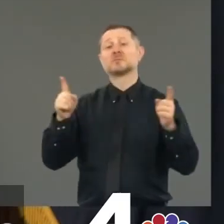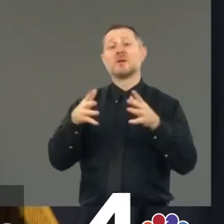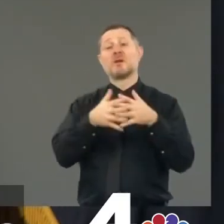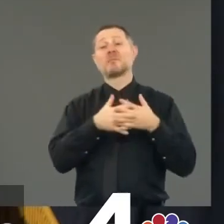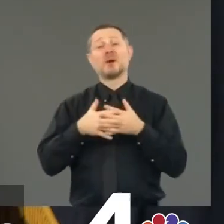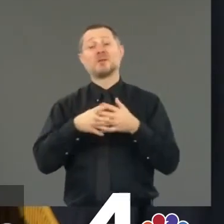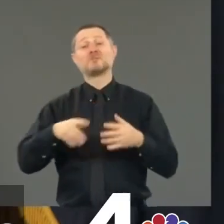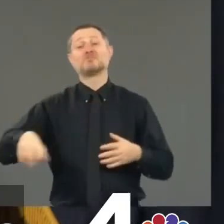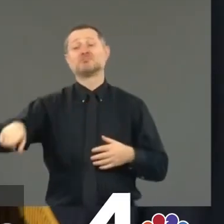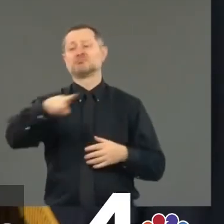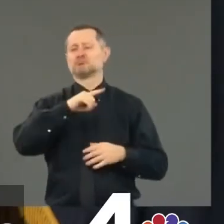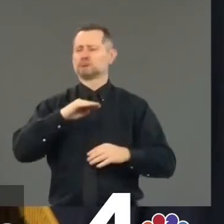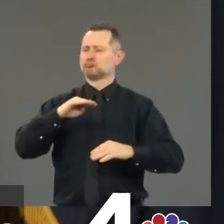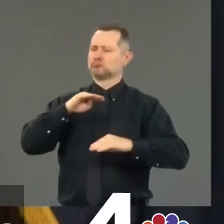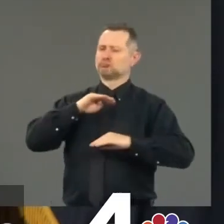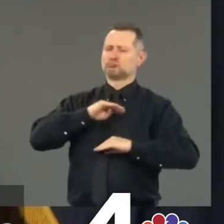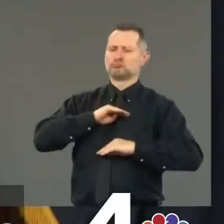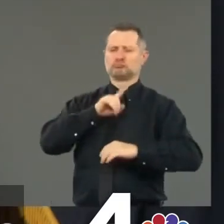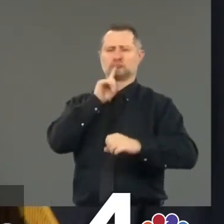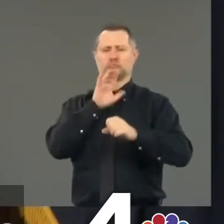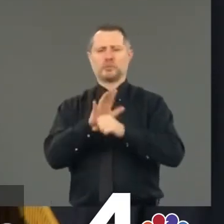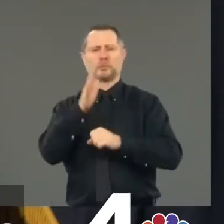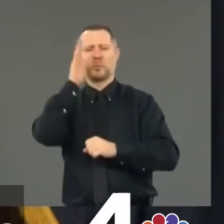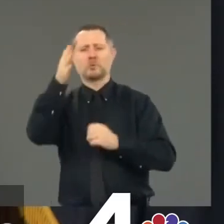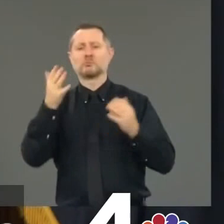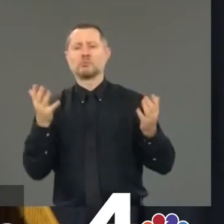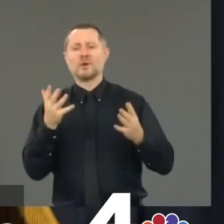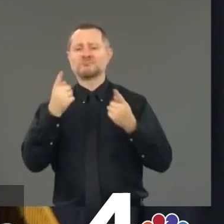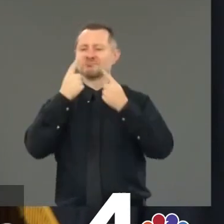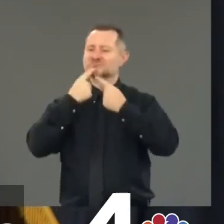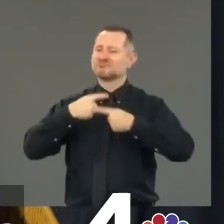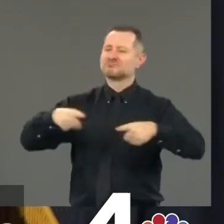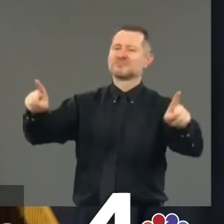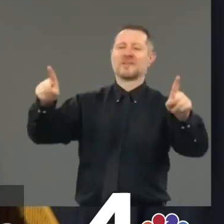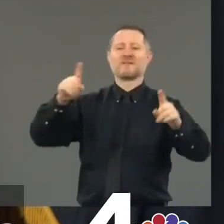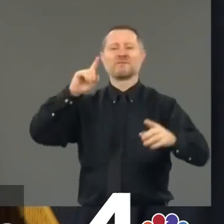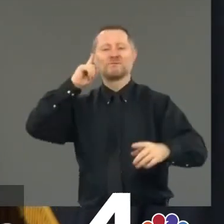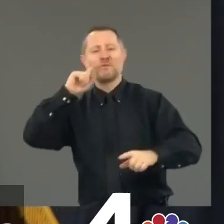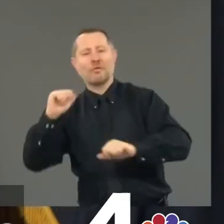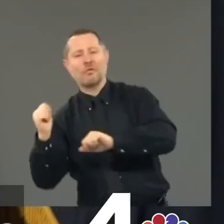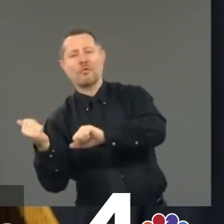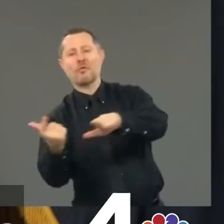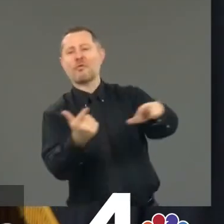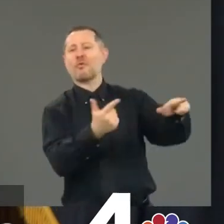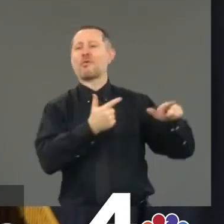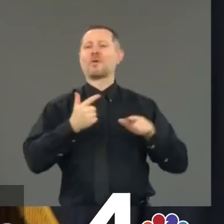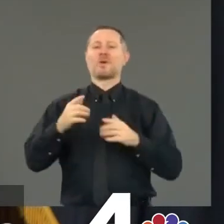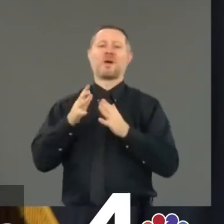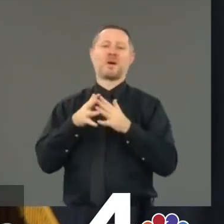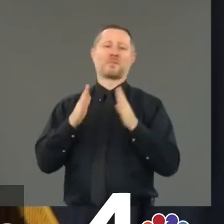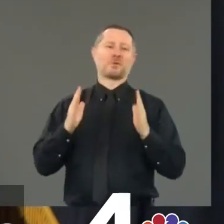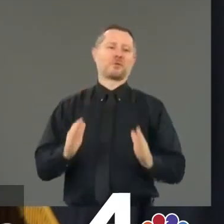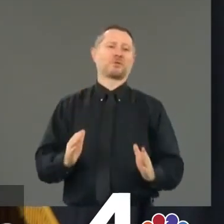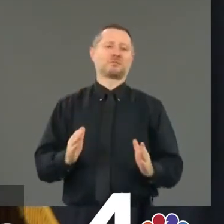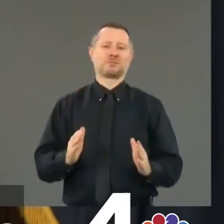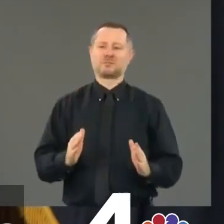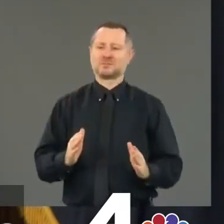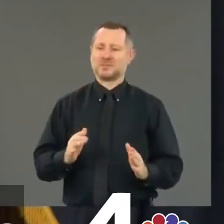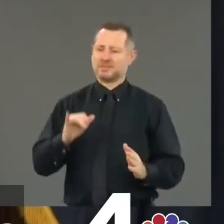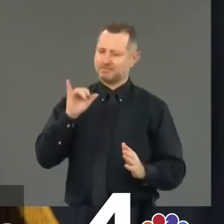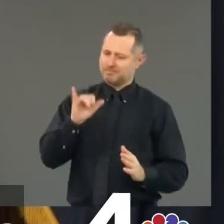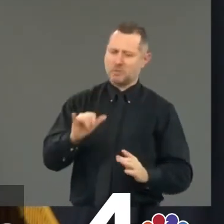promise of greatness for all Americans. That's what this is about.